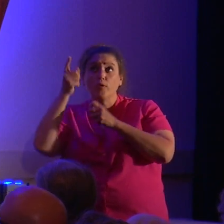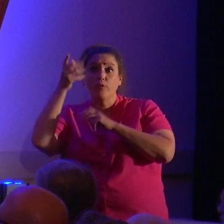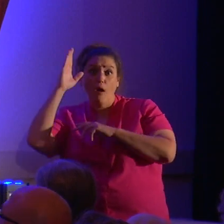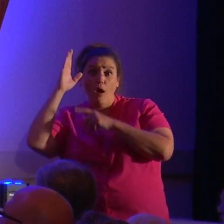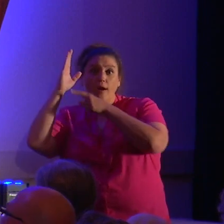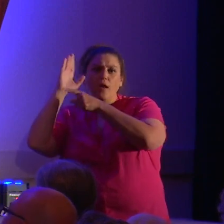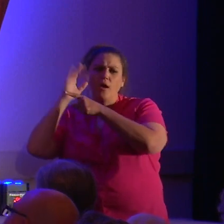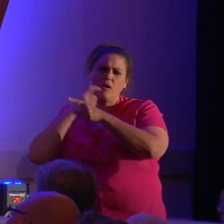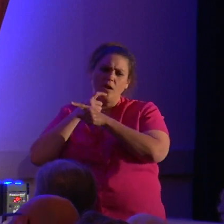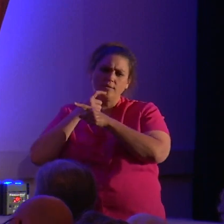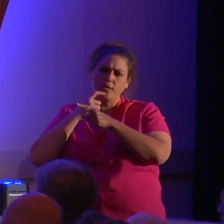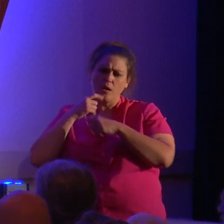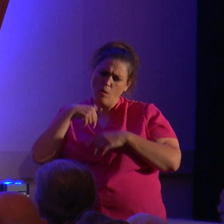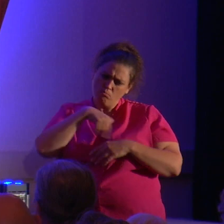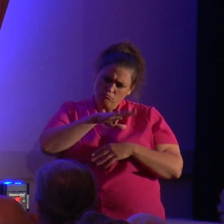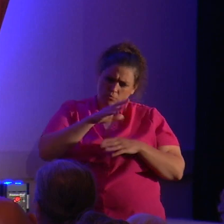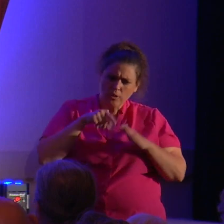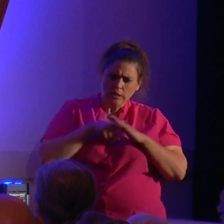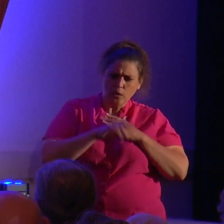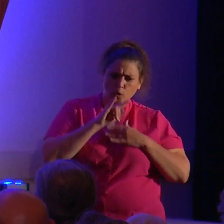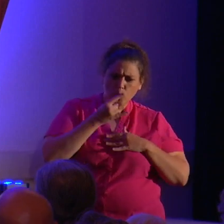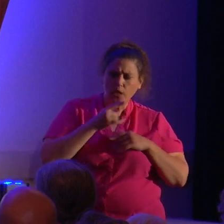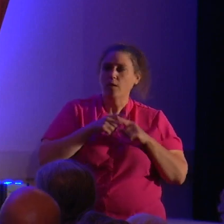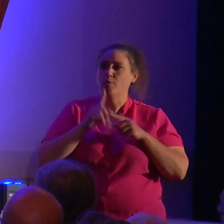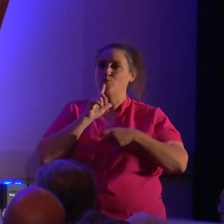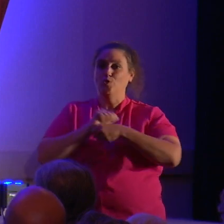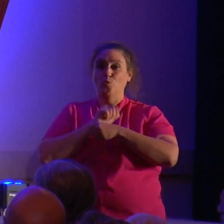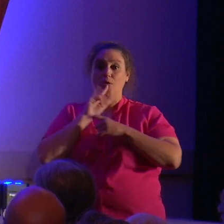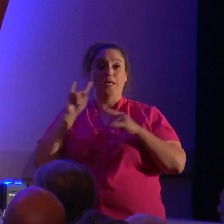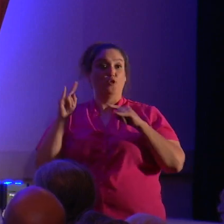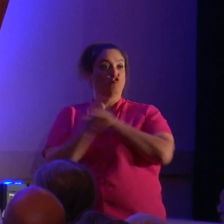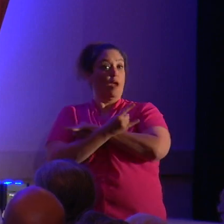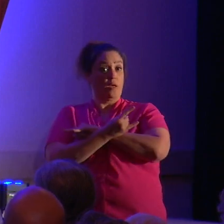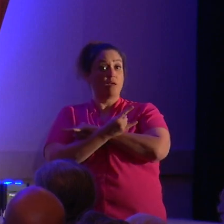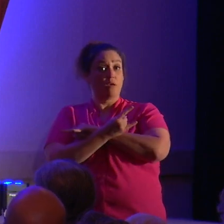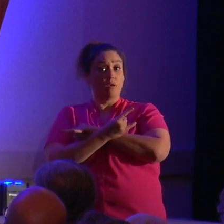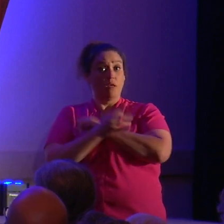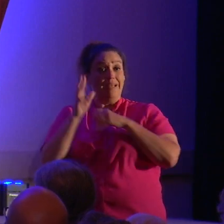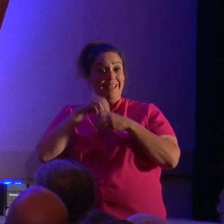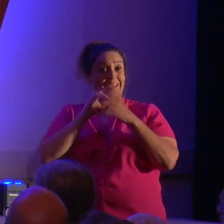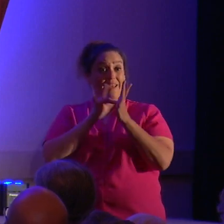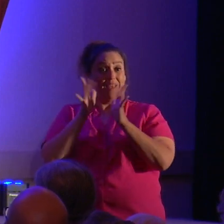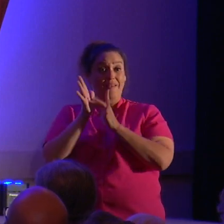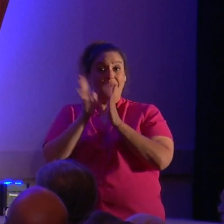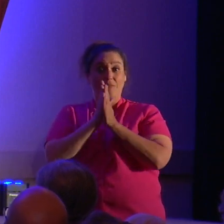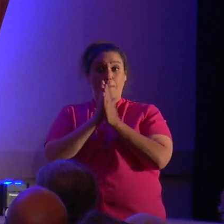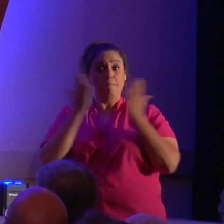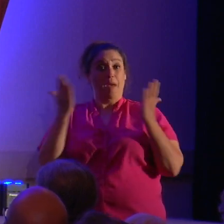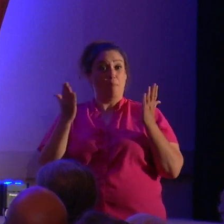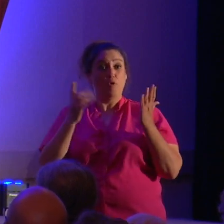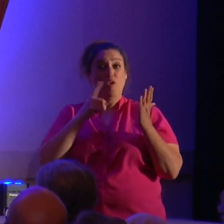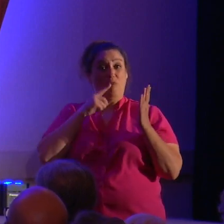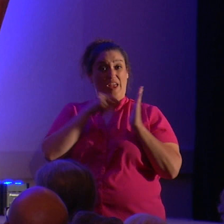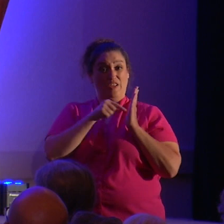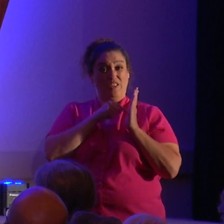it was a trick. It was just a trick. So even built into the book itself is the idea that God could be fucking with you.